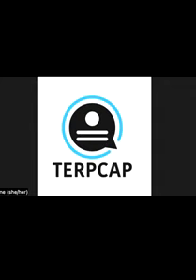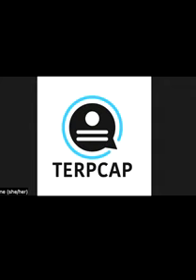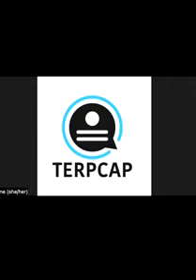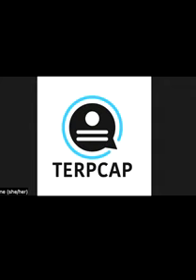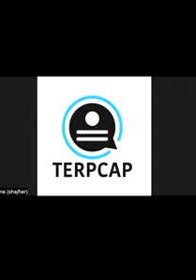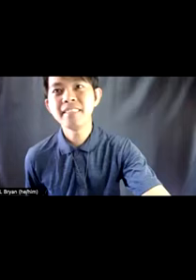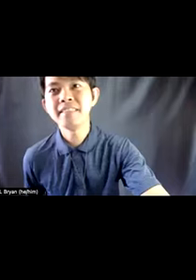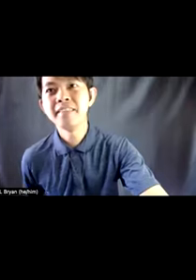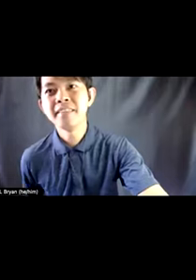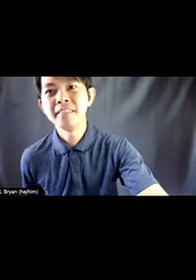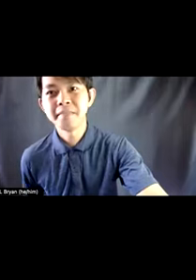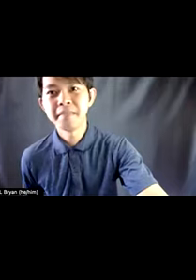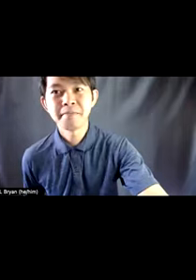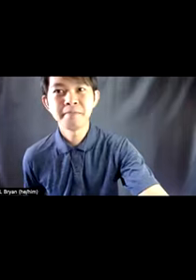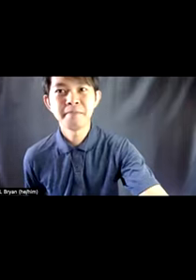Thanks, Anne.